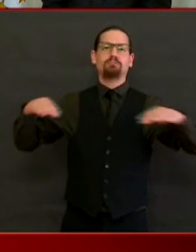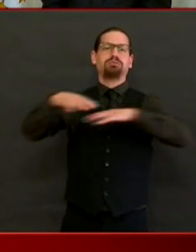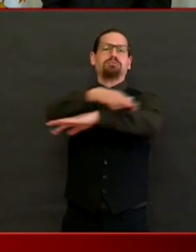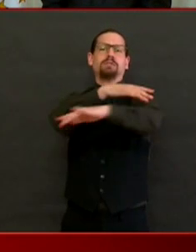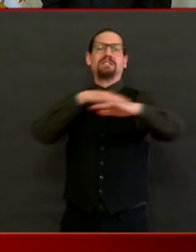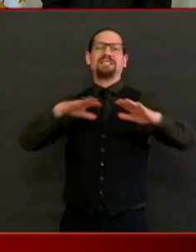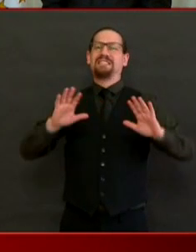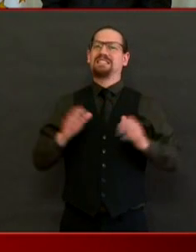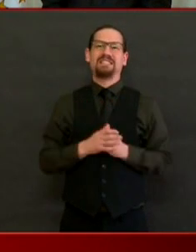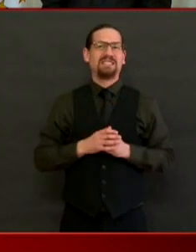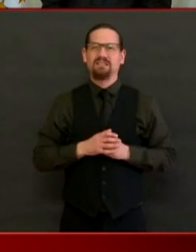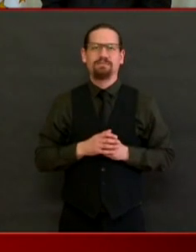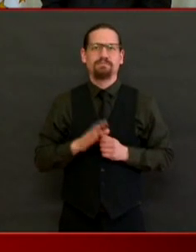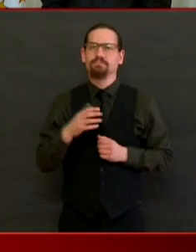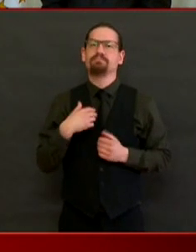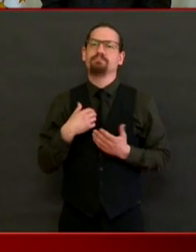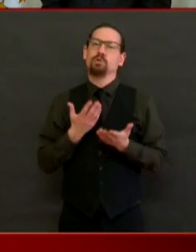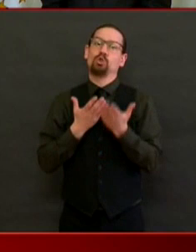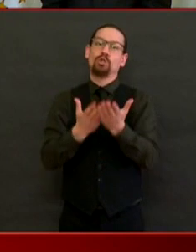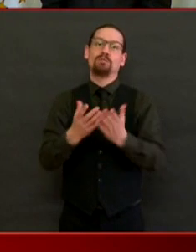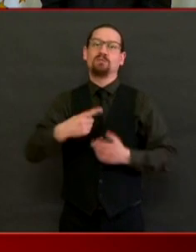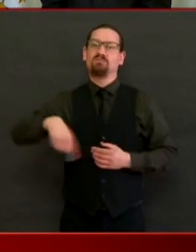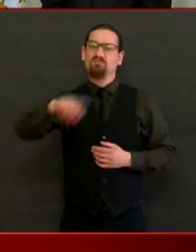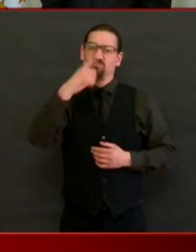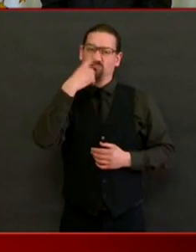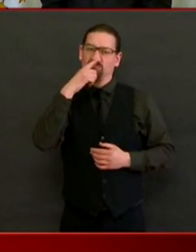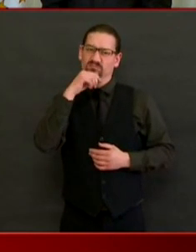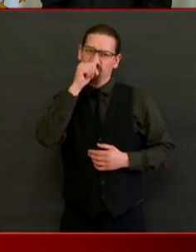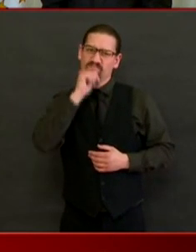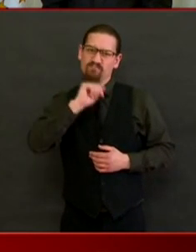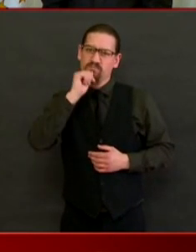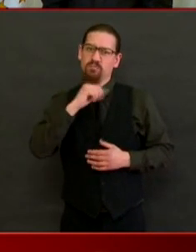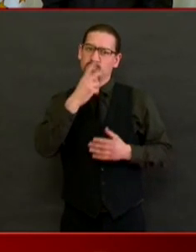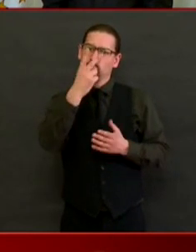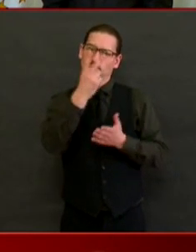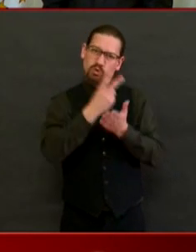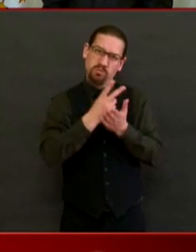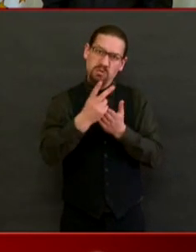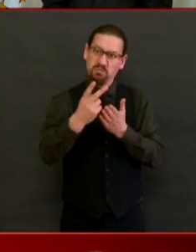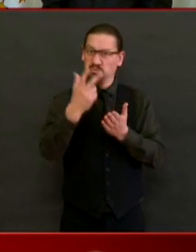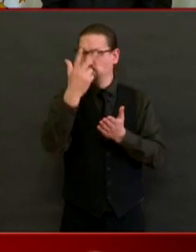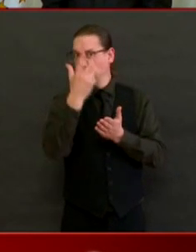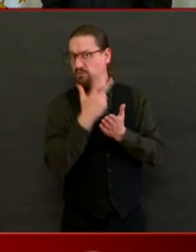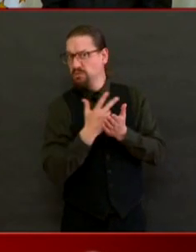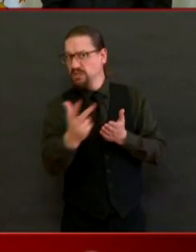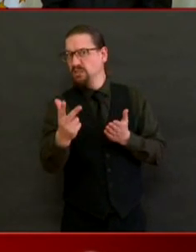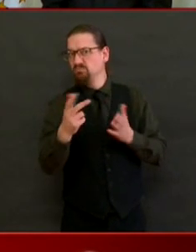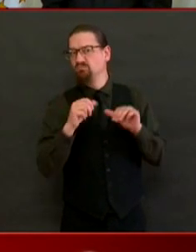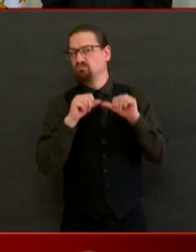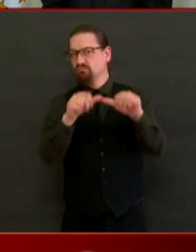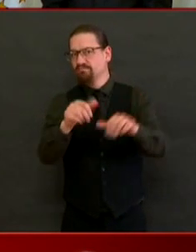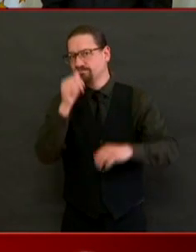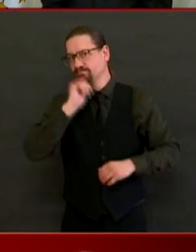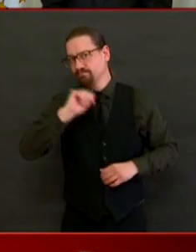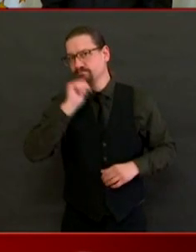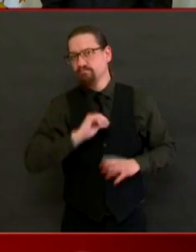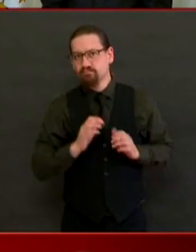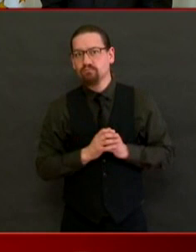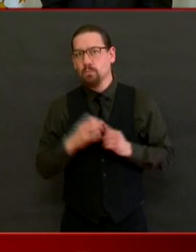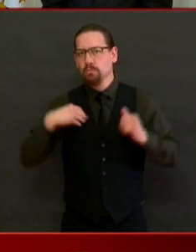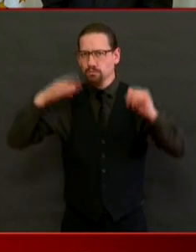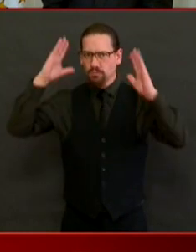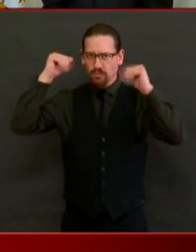not going to be easy. It's going to be safe. And then I hope I'll be able to start to think about some of the things you're talking about, which is